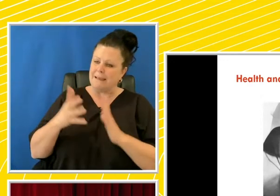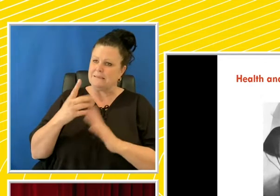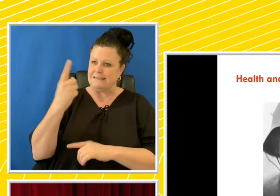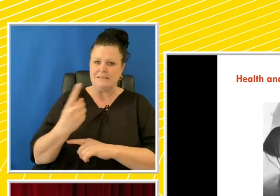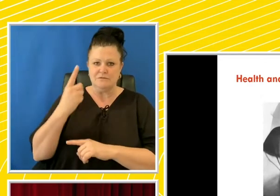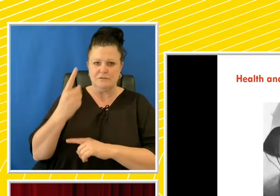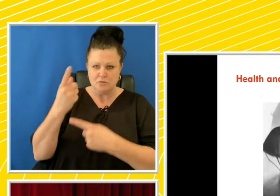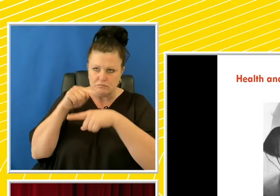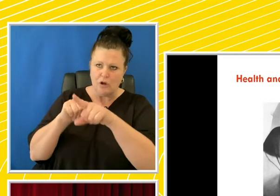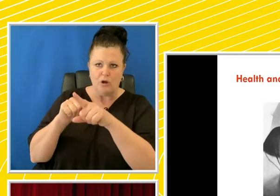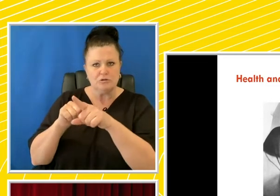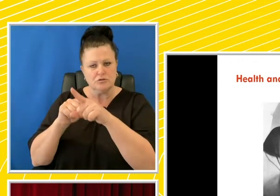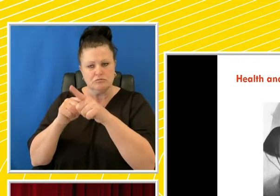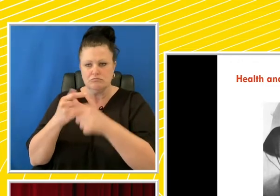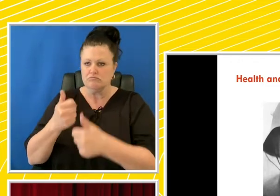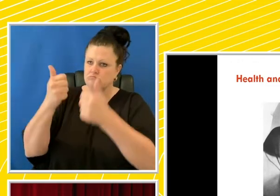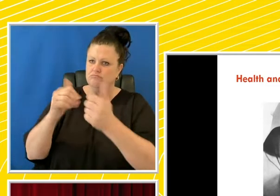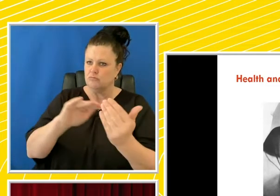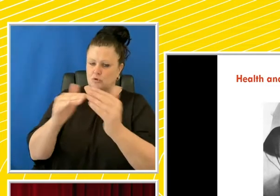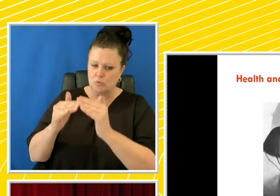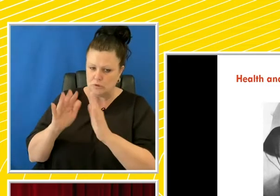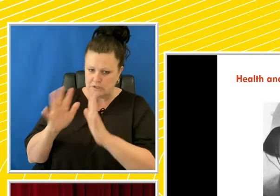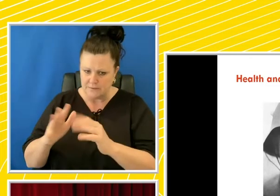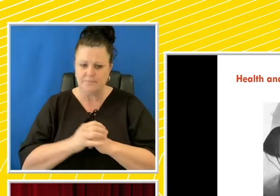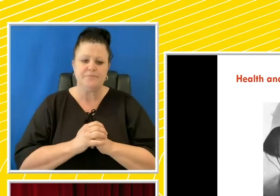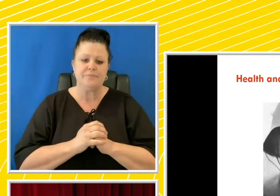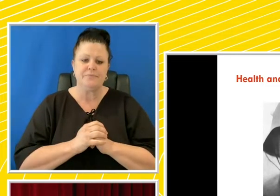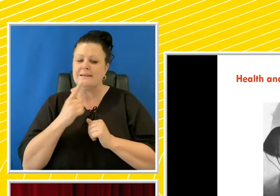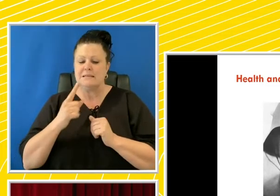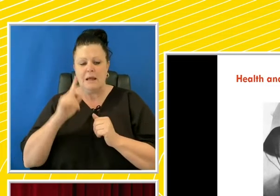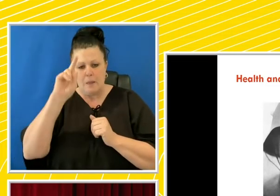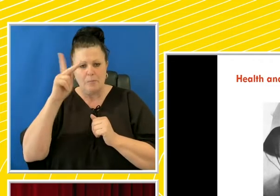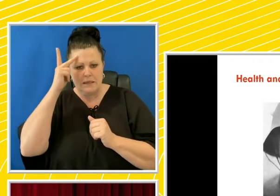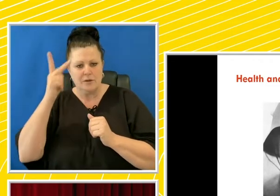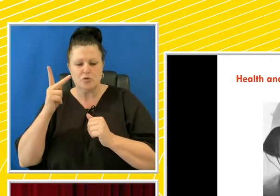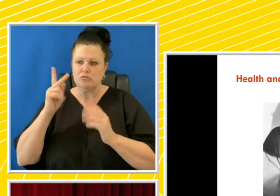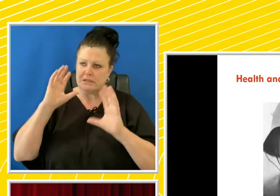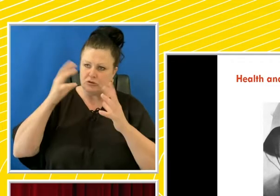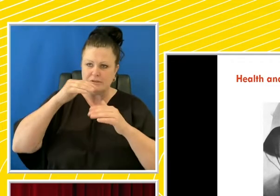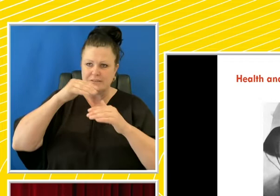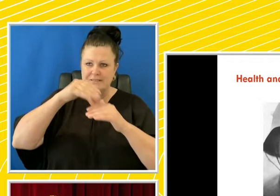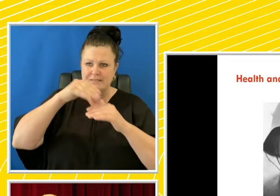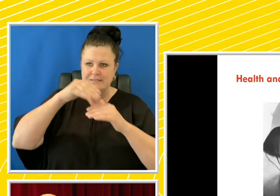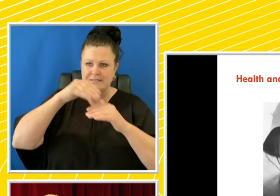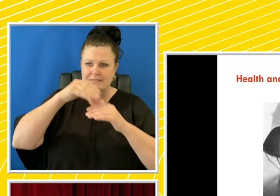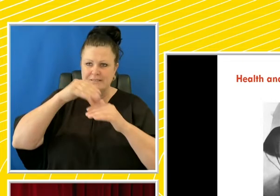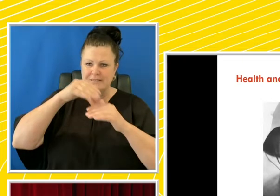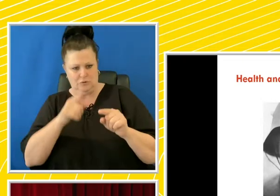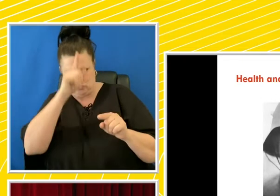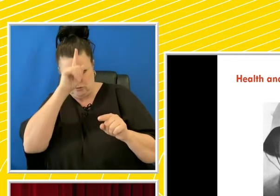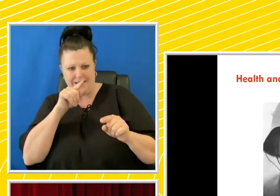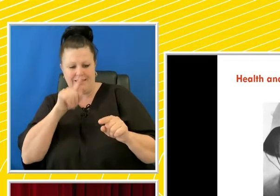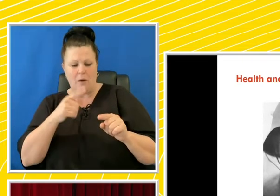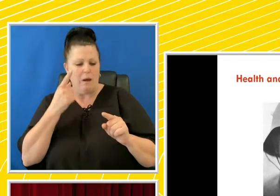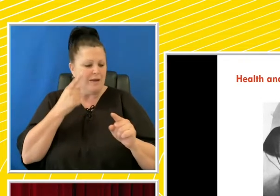Cox notes that the social, economic, and political organisation of material interests in modern Germany was a vital condition determining individual and